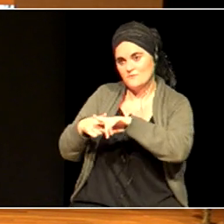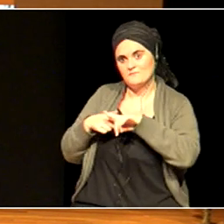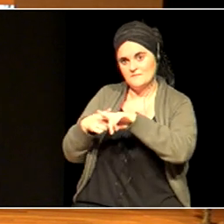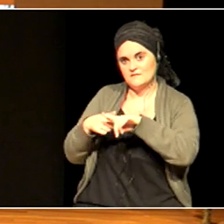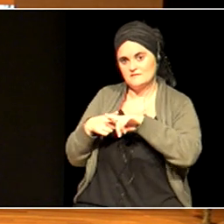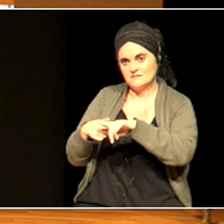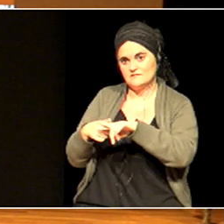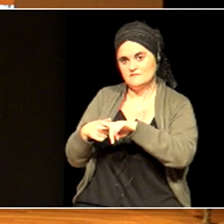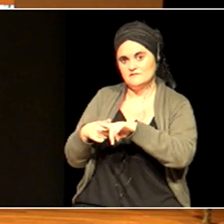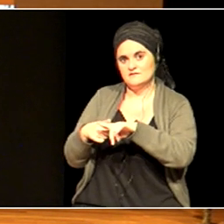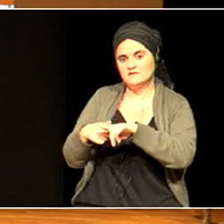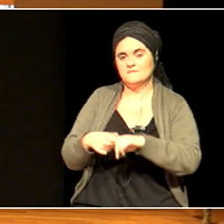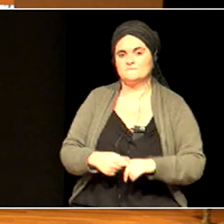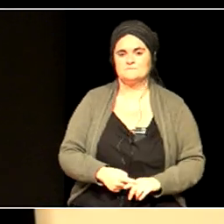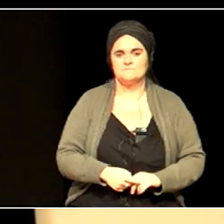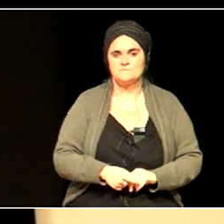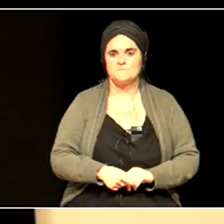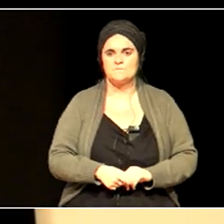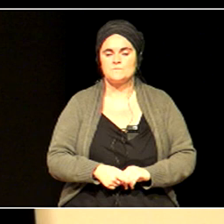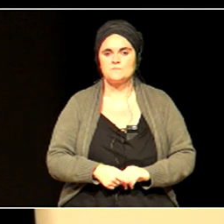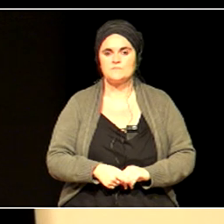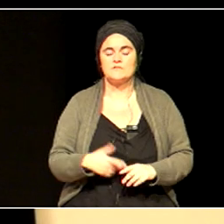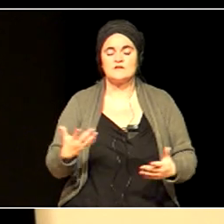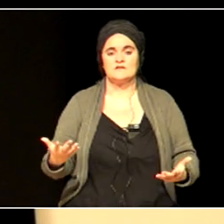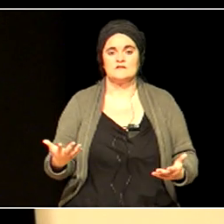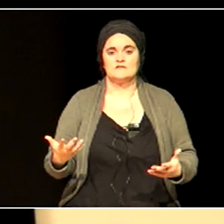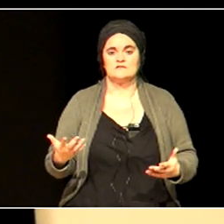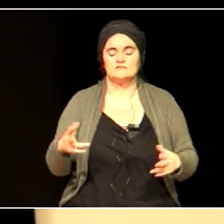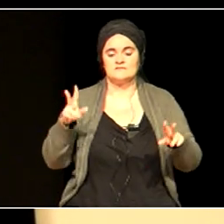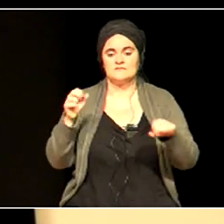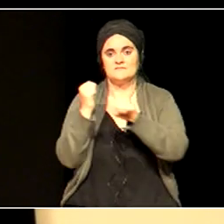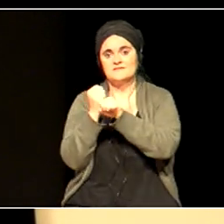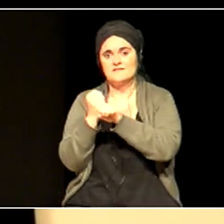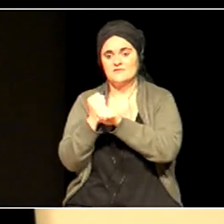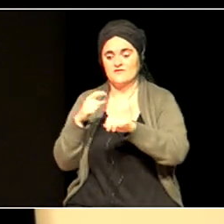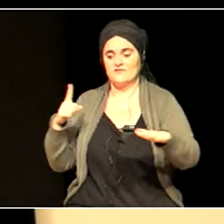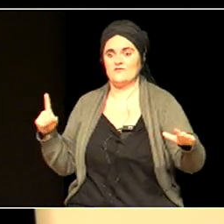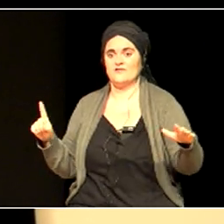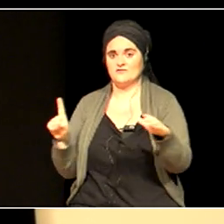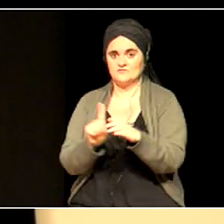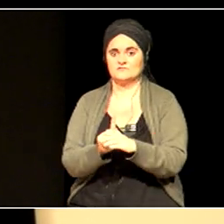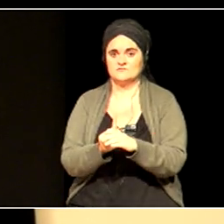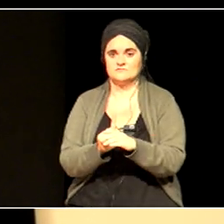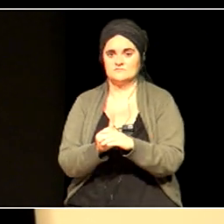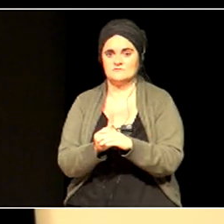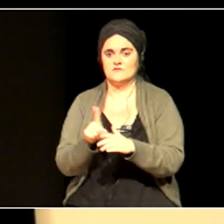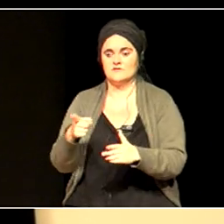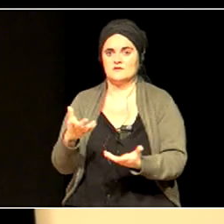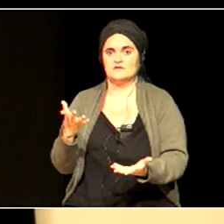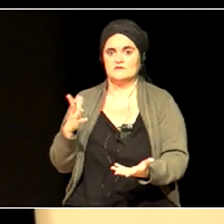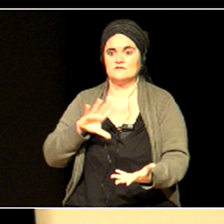And so, the task of inclusion becomes the task of putting